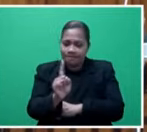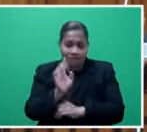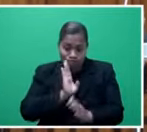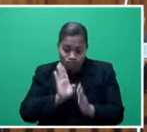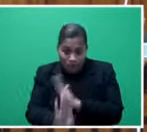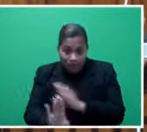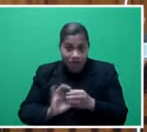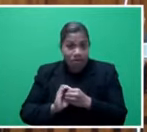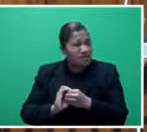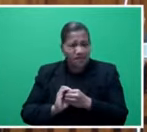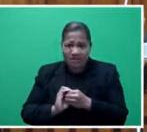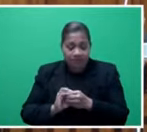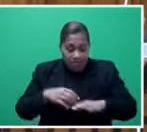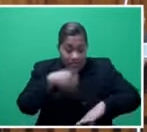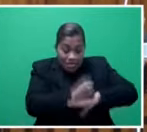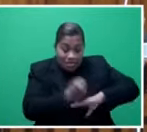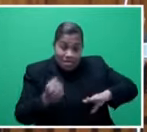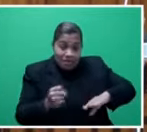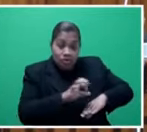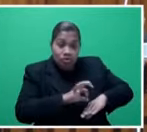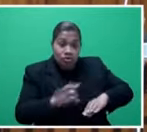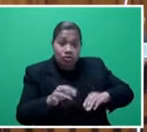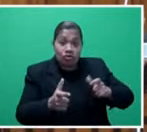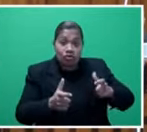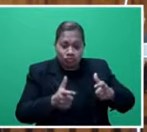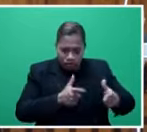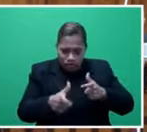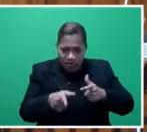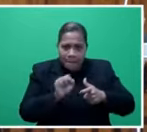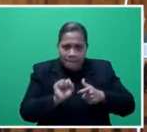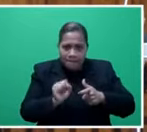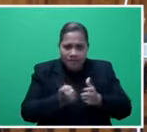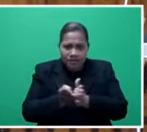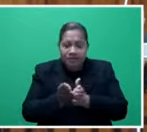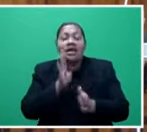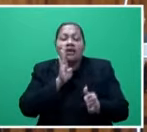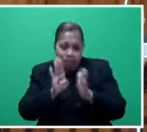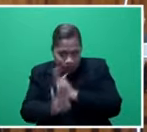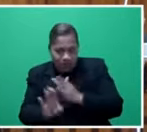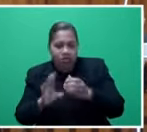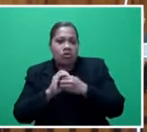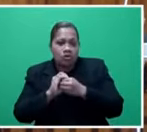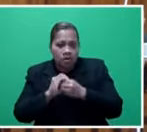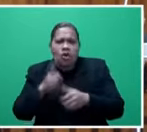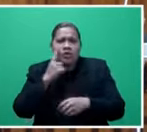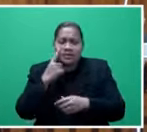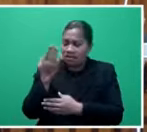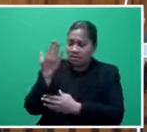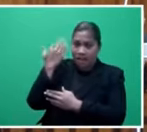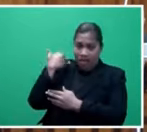Government does not run those bus services. It's privately owned. We have seen in the past particular bus, companies,